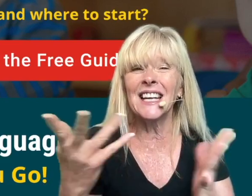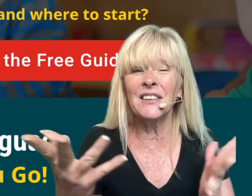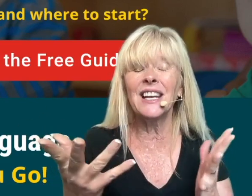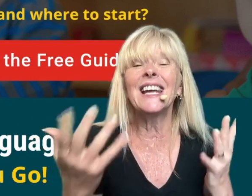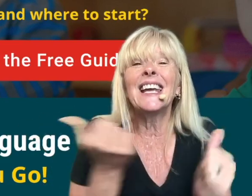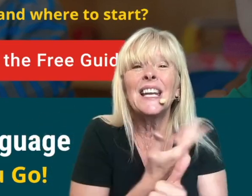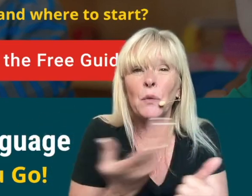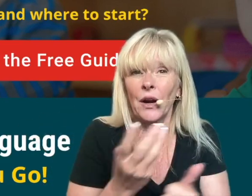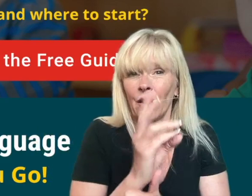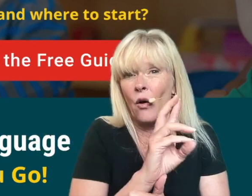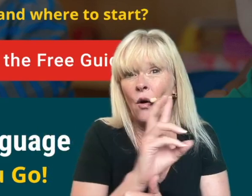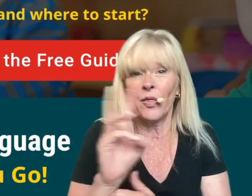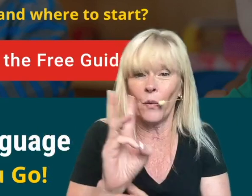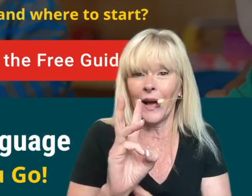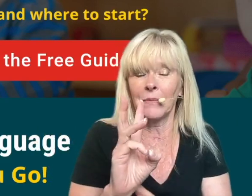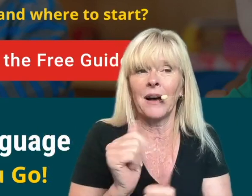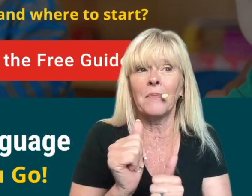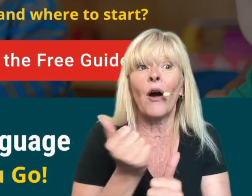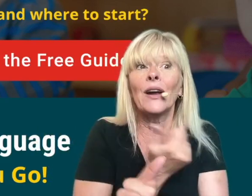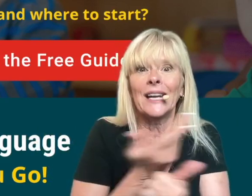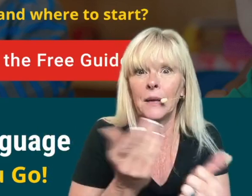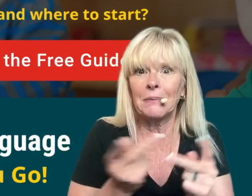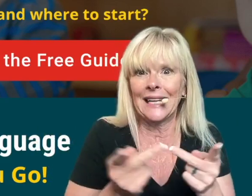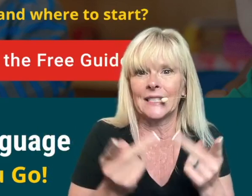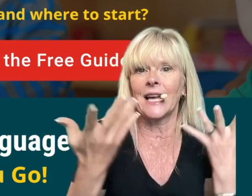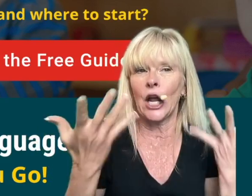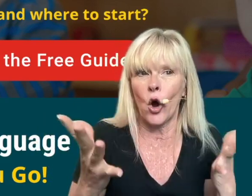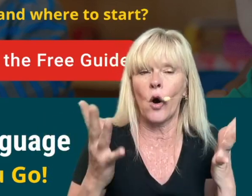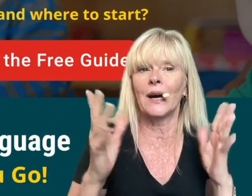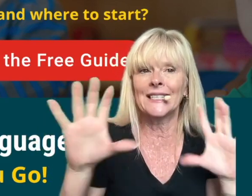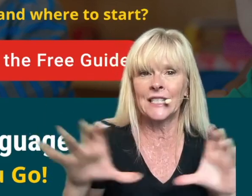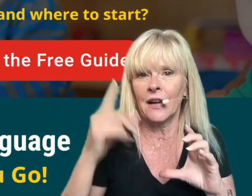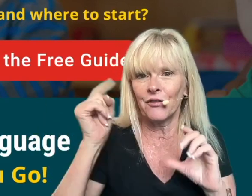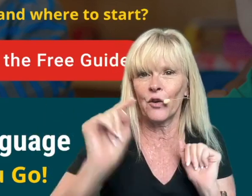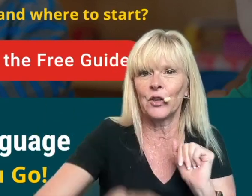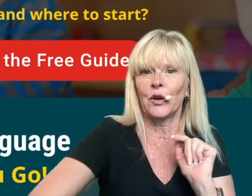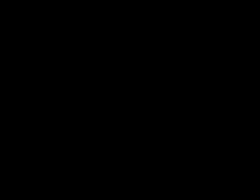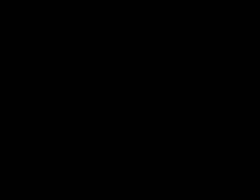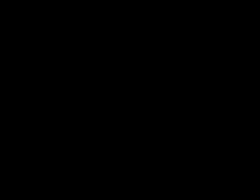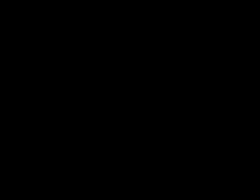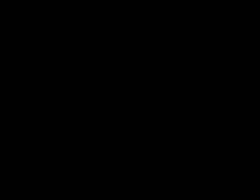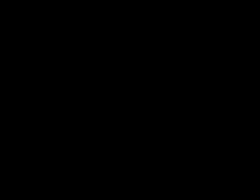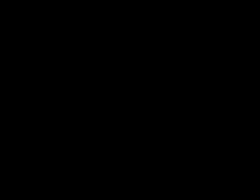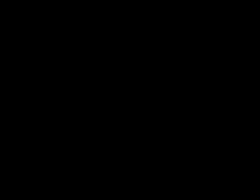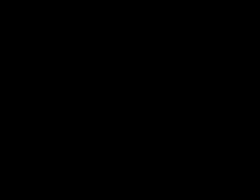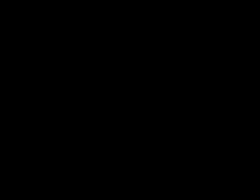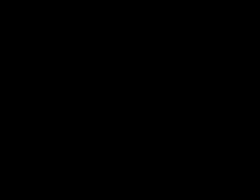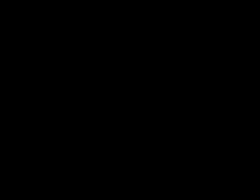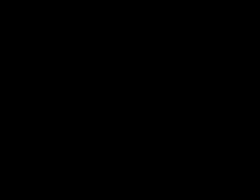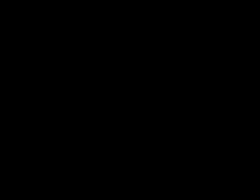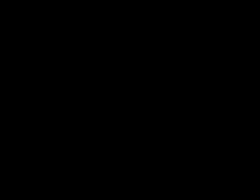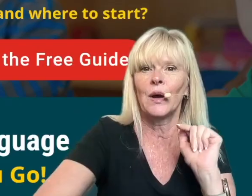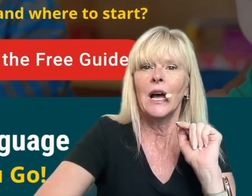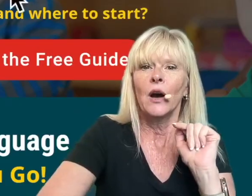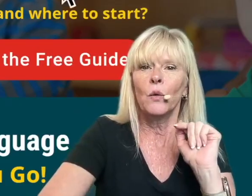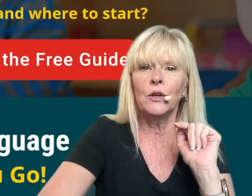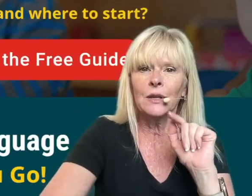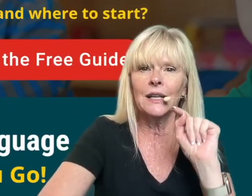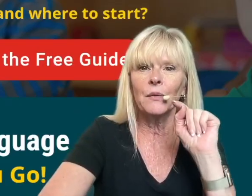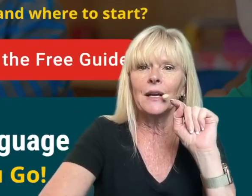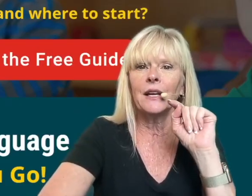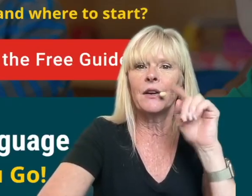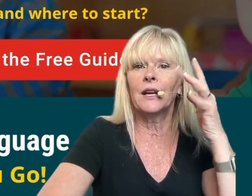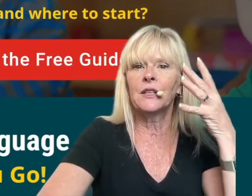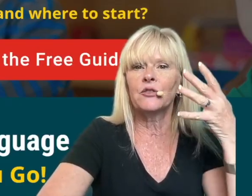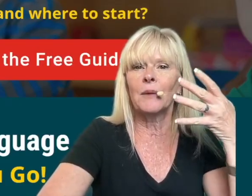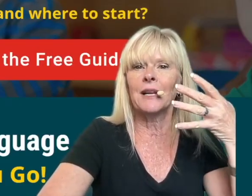have seen in anywhere on the web or any place at all is done for you when